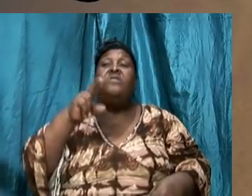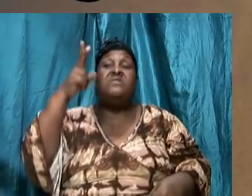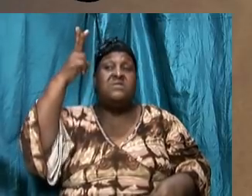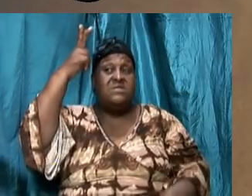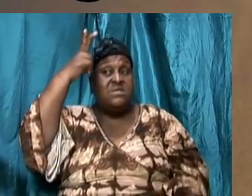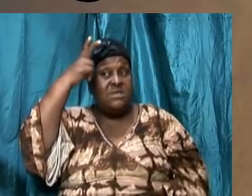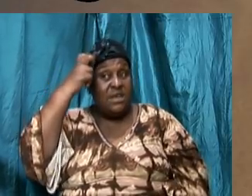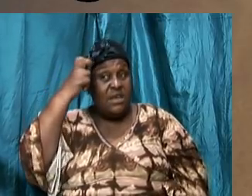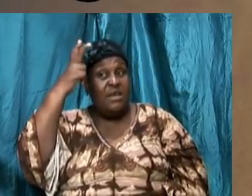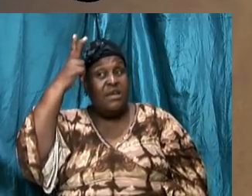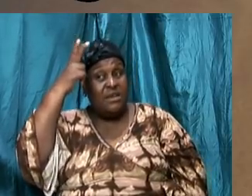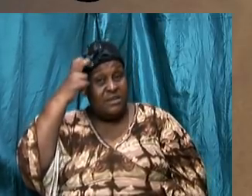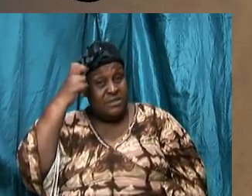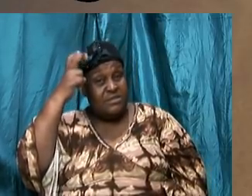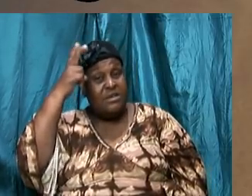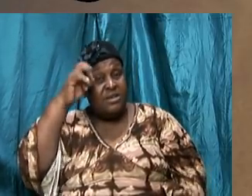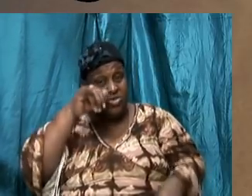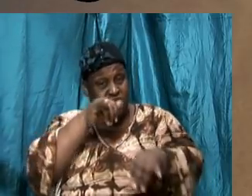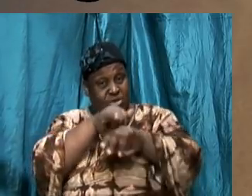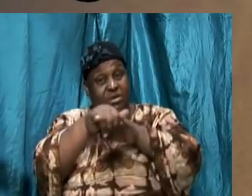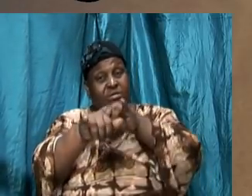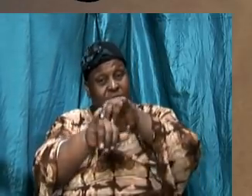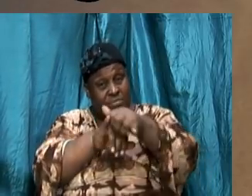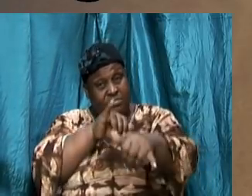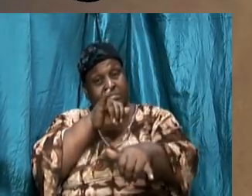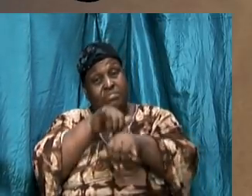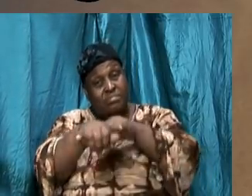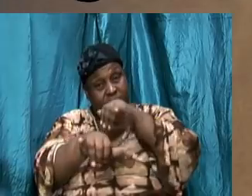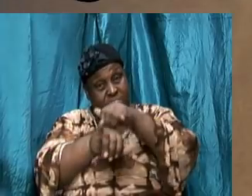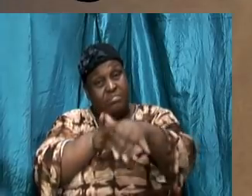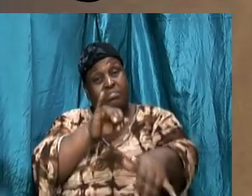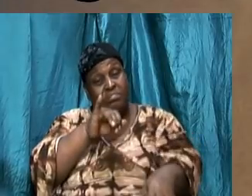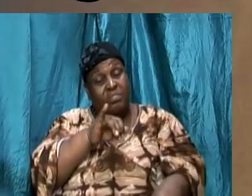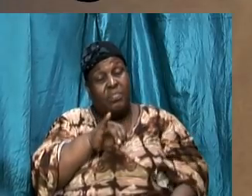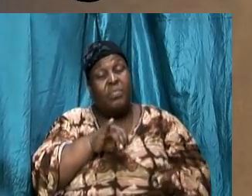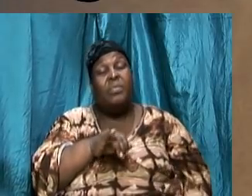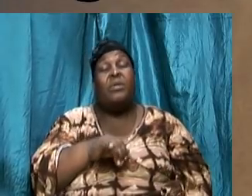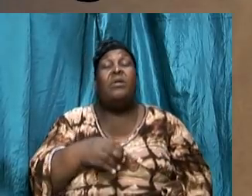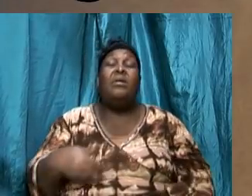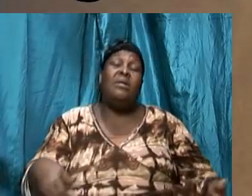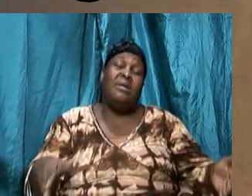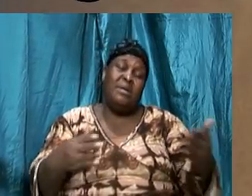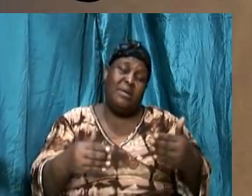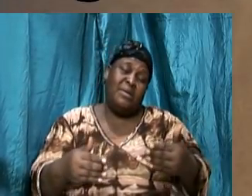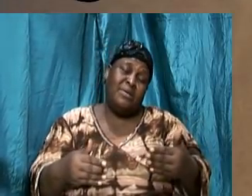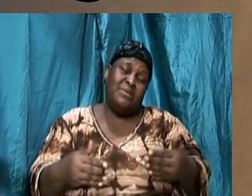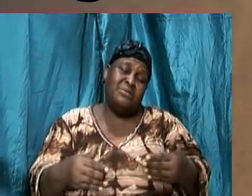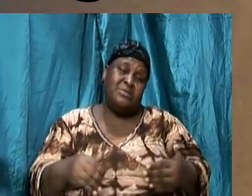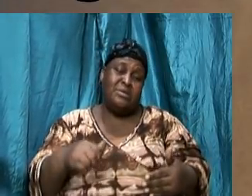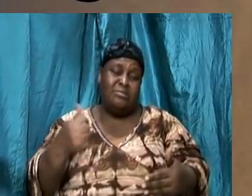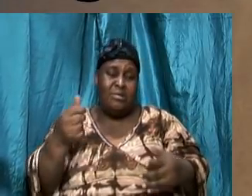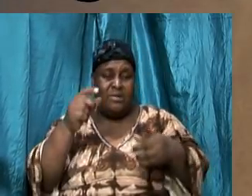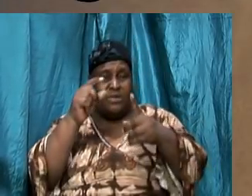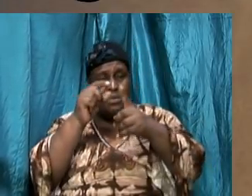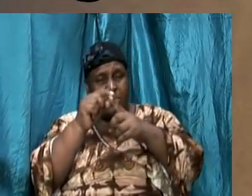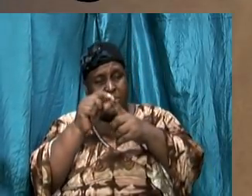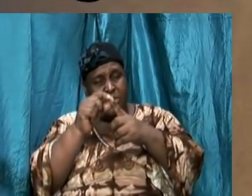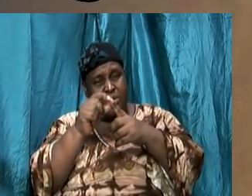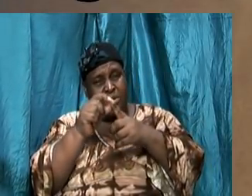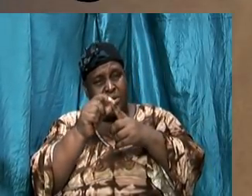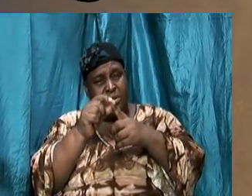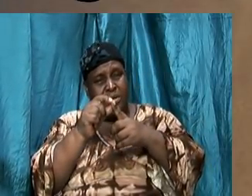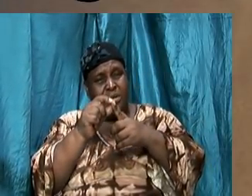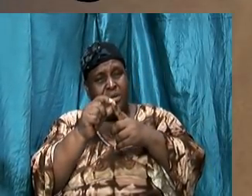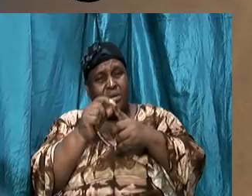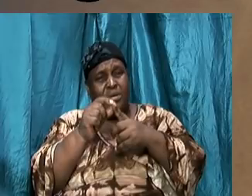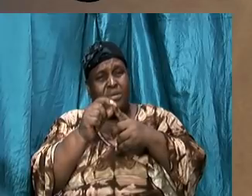So that here is another word. We just looked at Ephesians chapter 6 and verse 11, and we